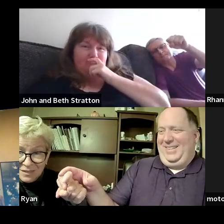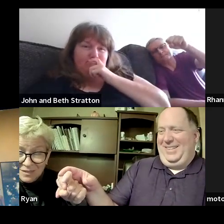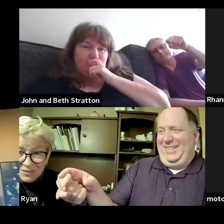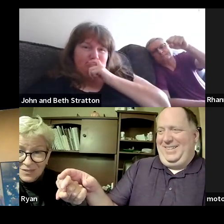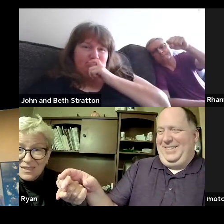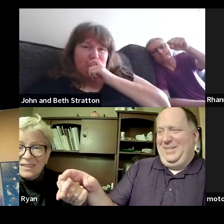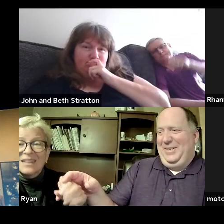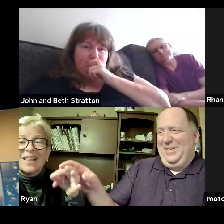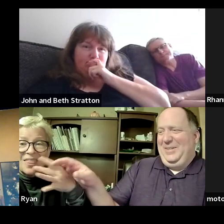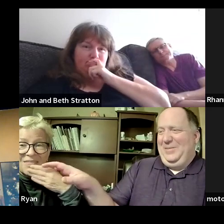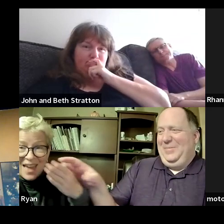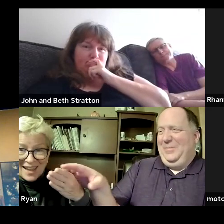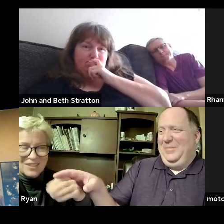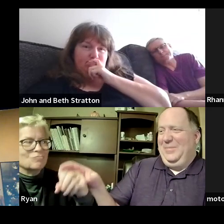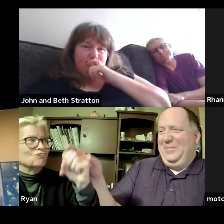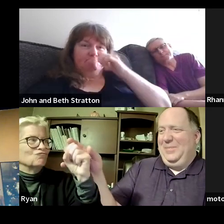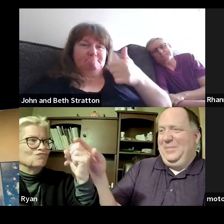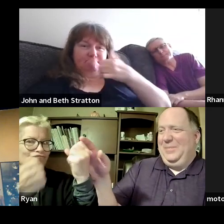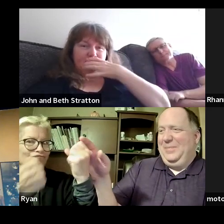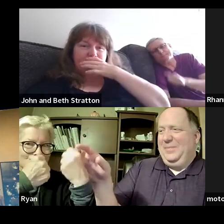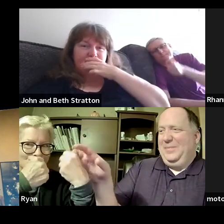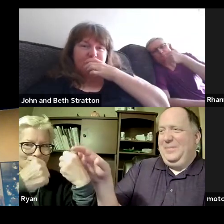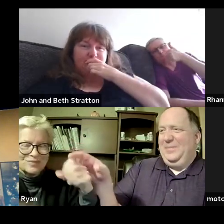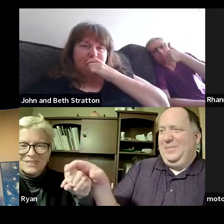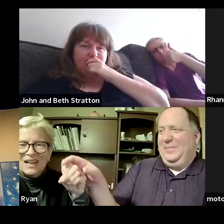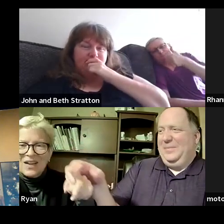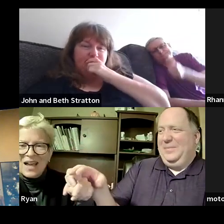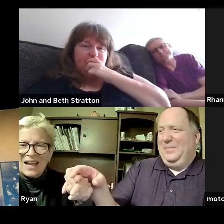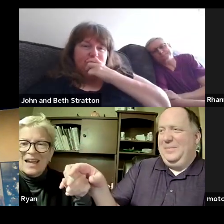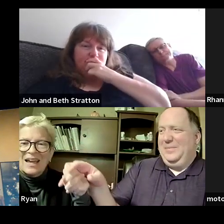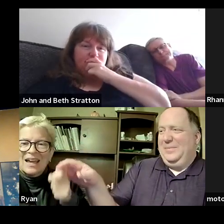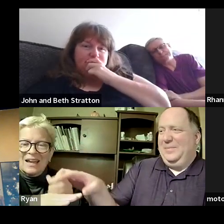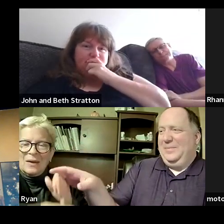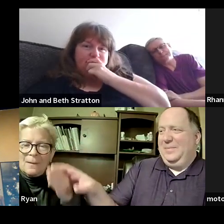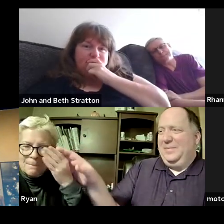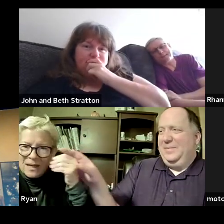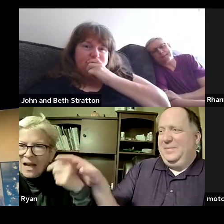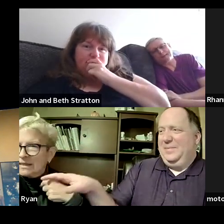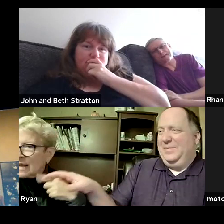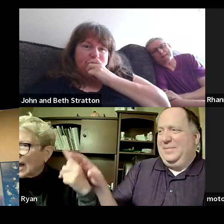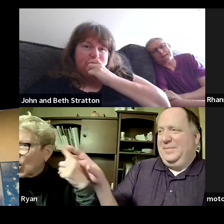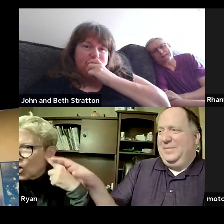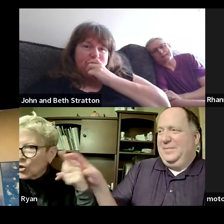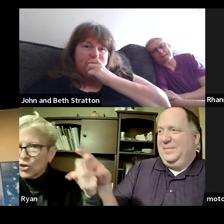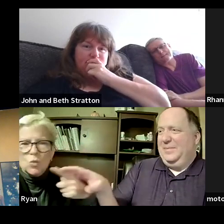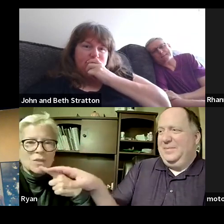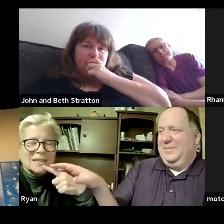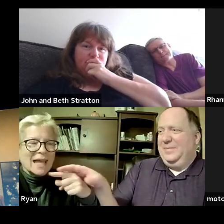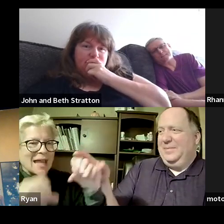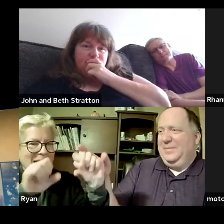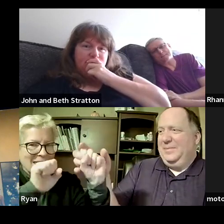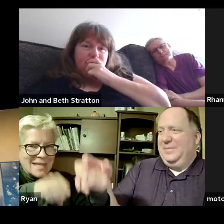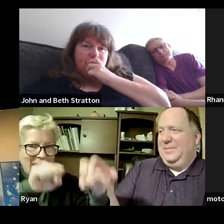thank you all right now because i heard you say yes to each other